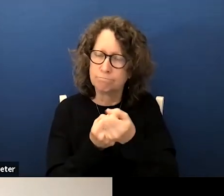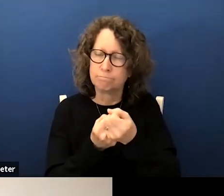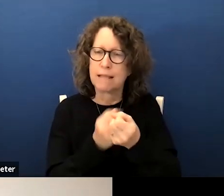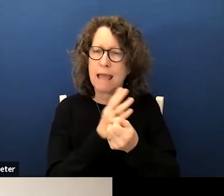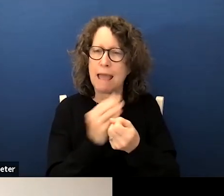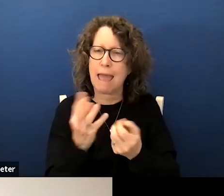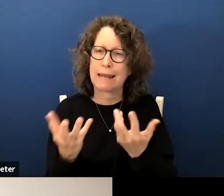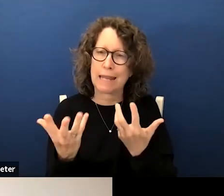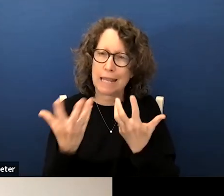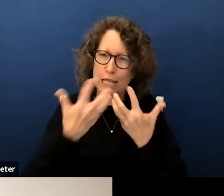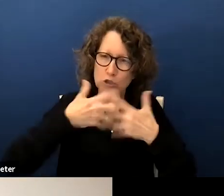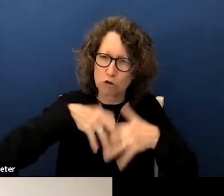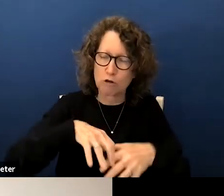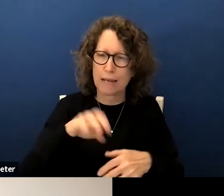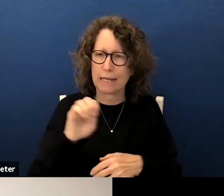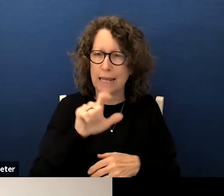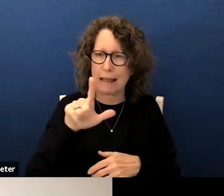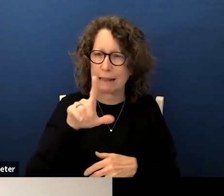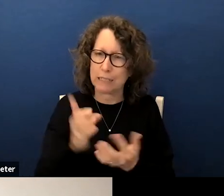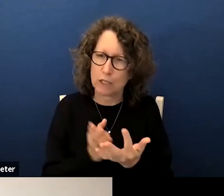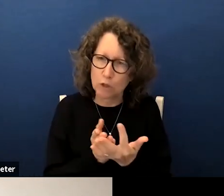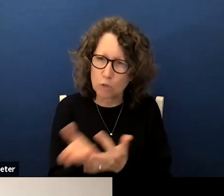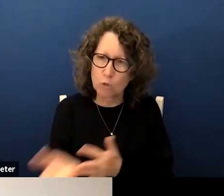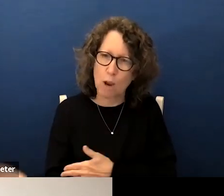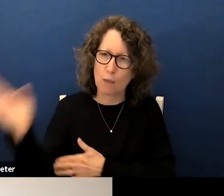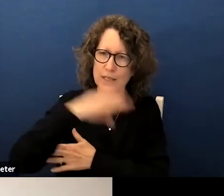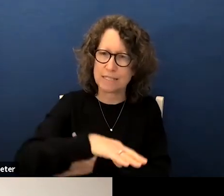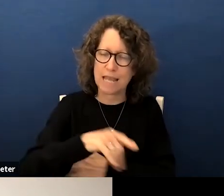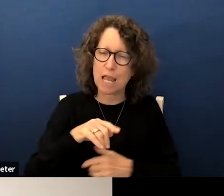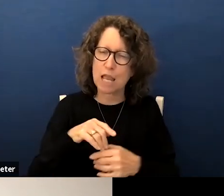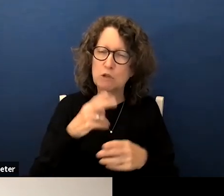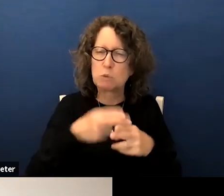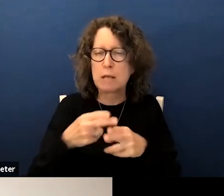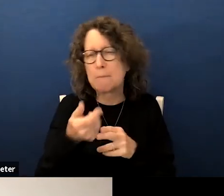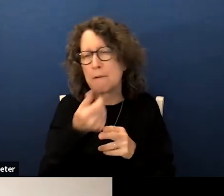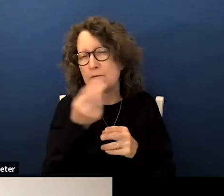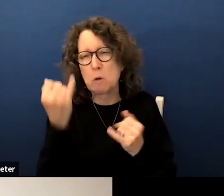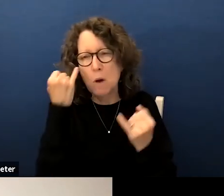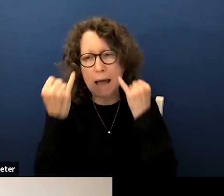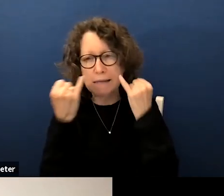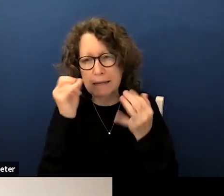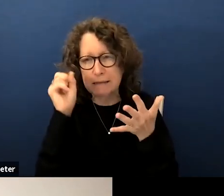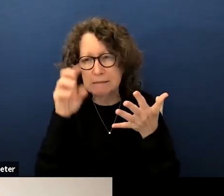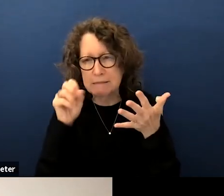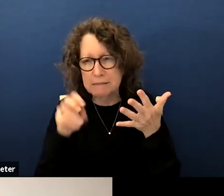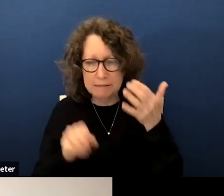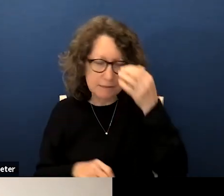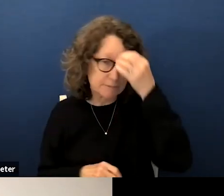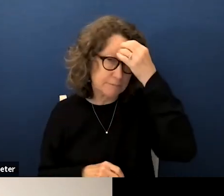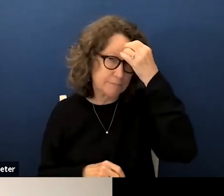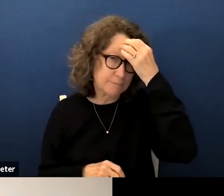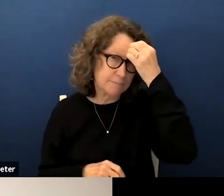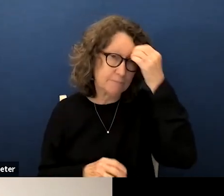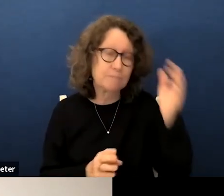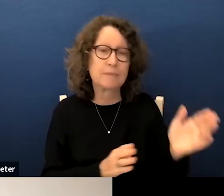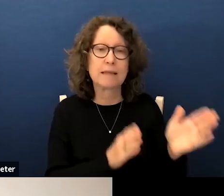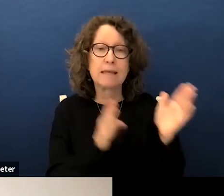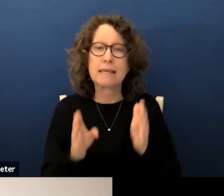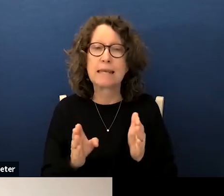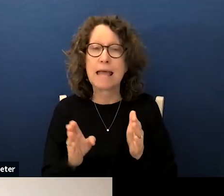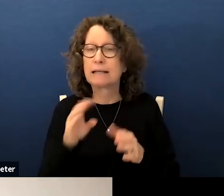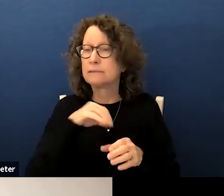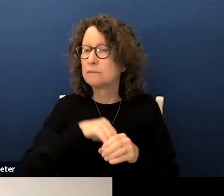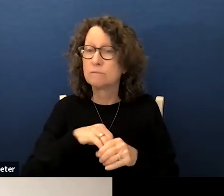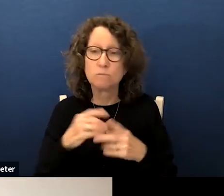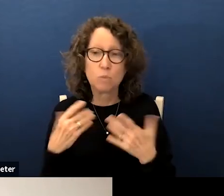integrated eld throughout the day to name just a few of our actions students our next steps include